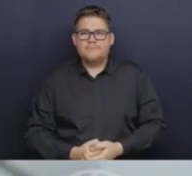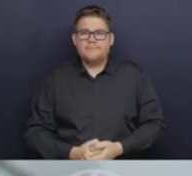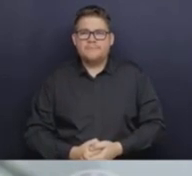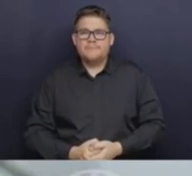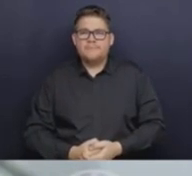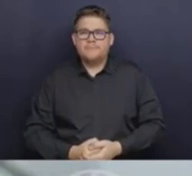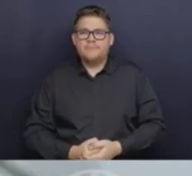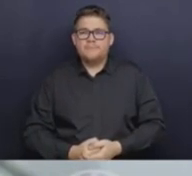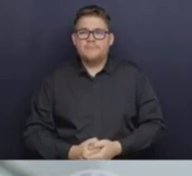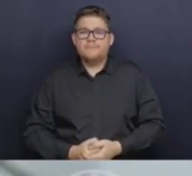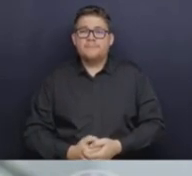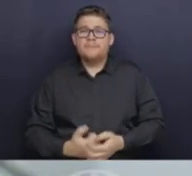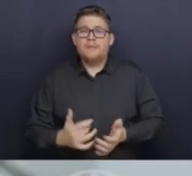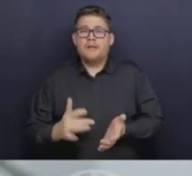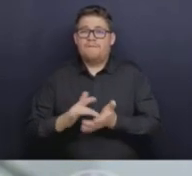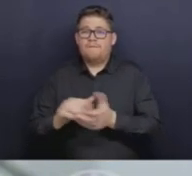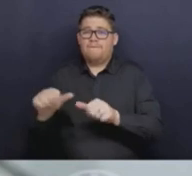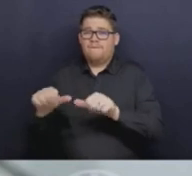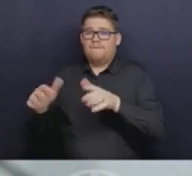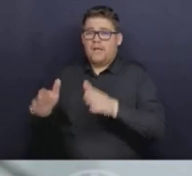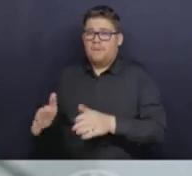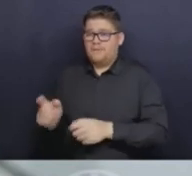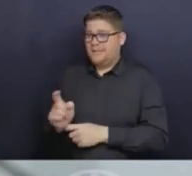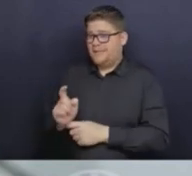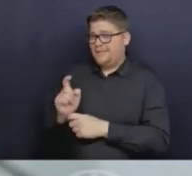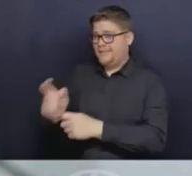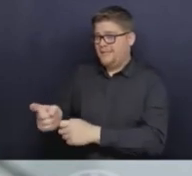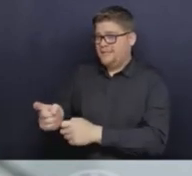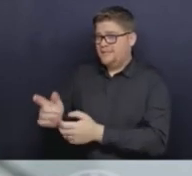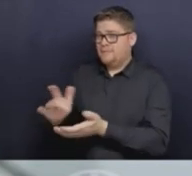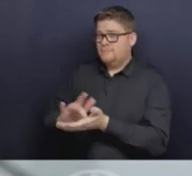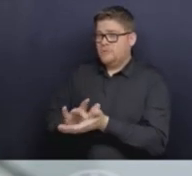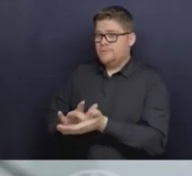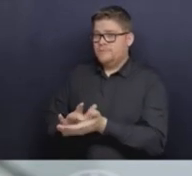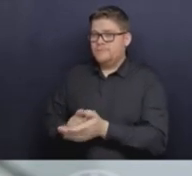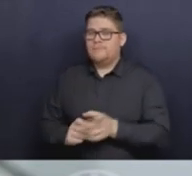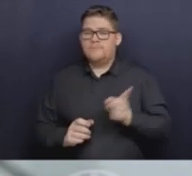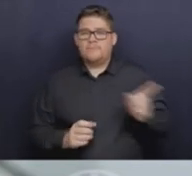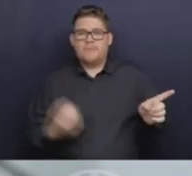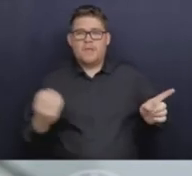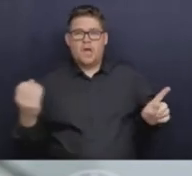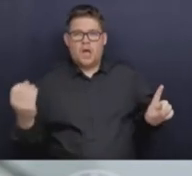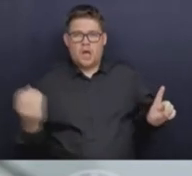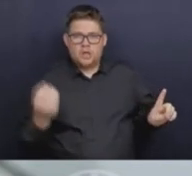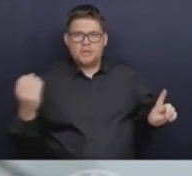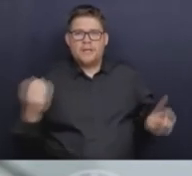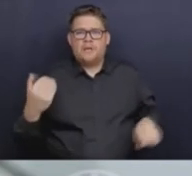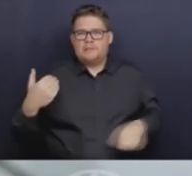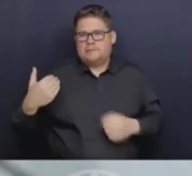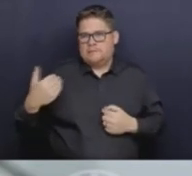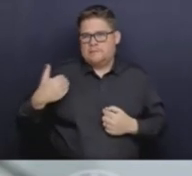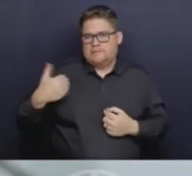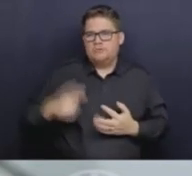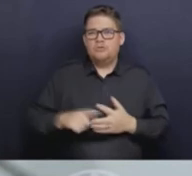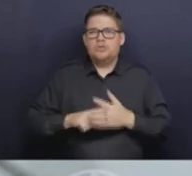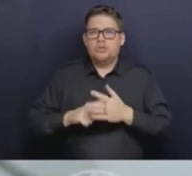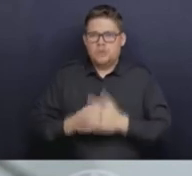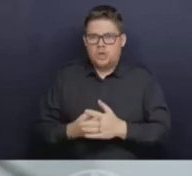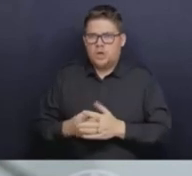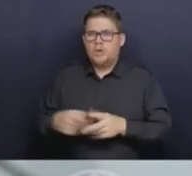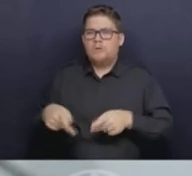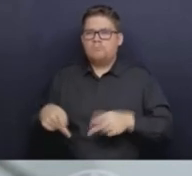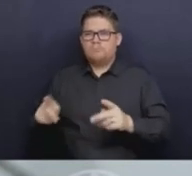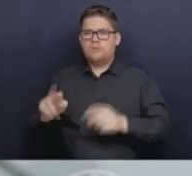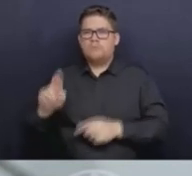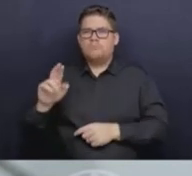prescribing, I understand Ontario just started that relatively recently. What we have in place here is still that